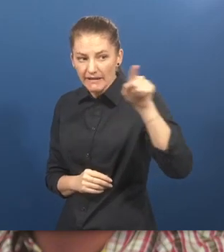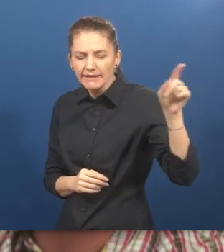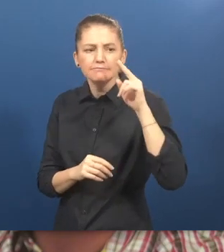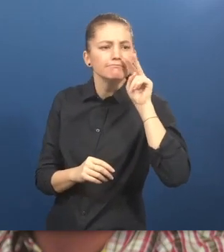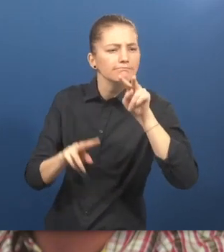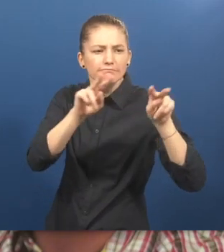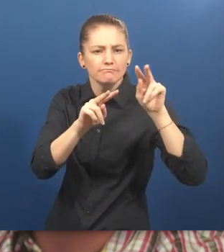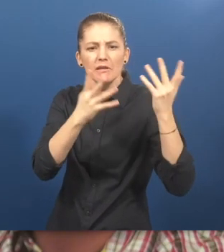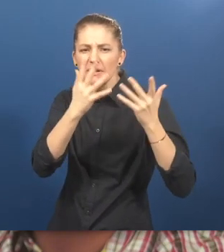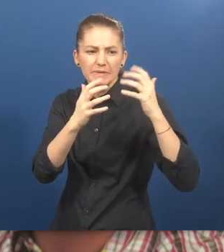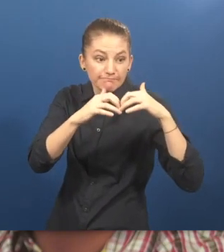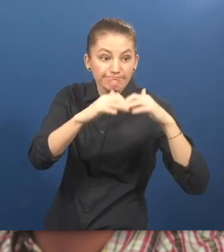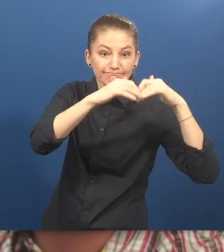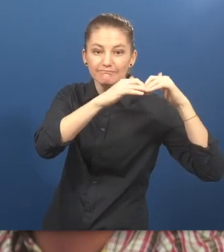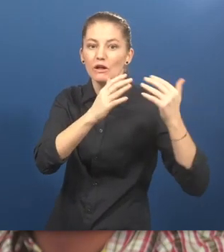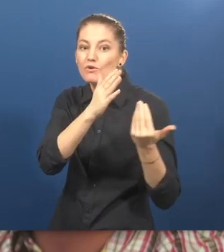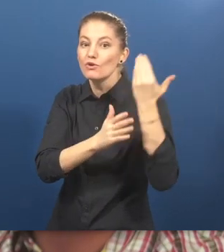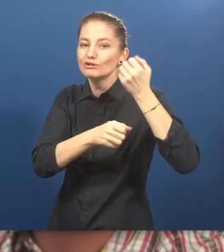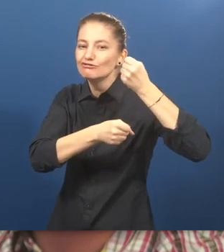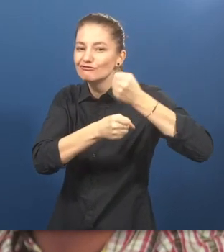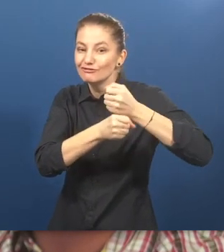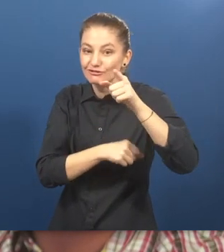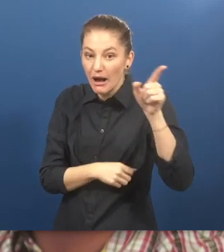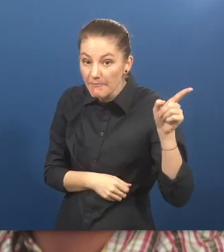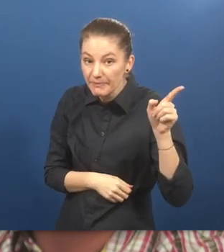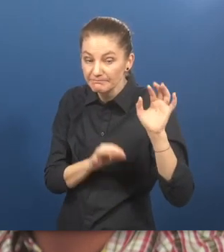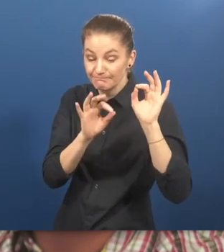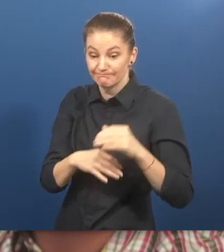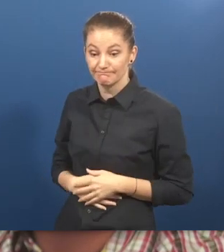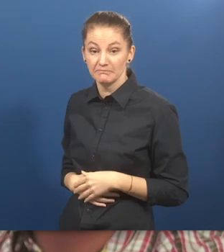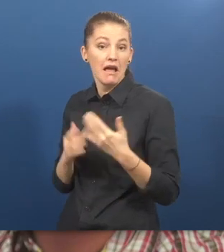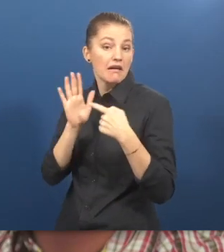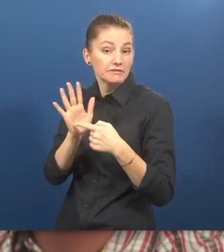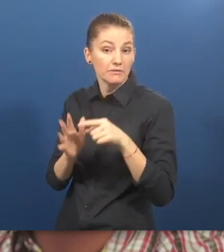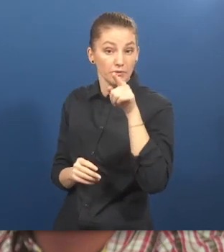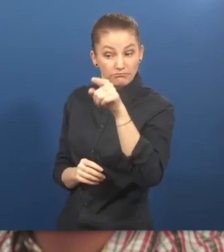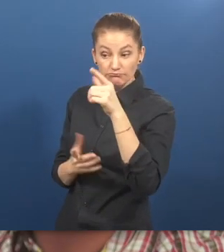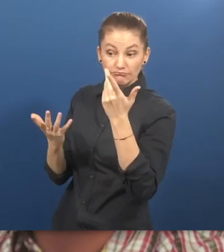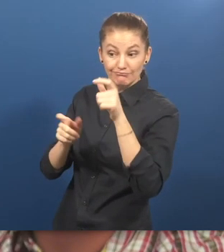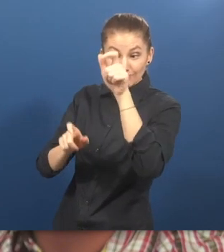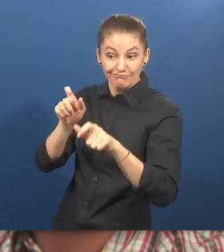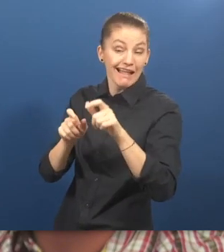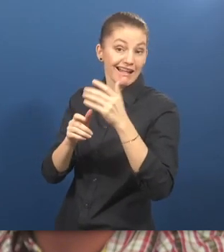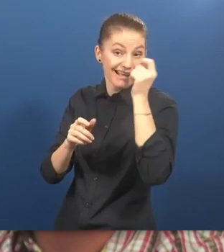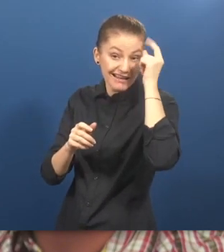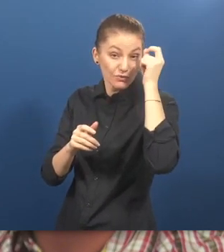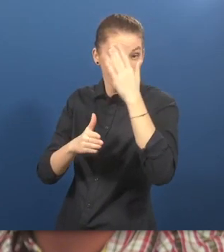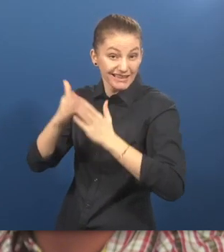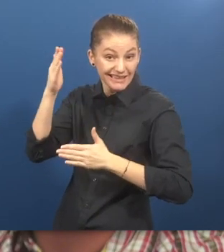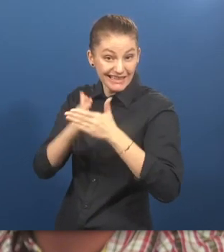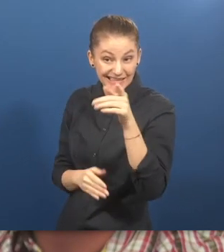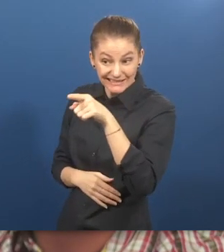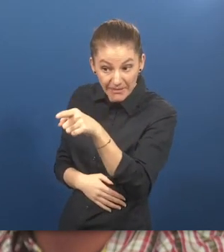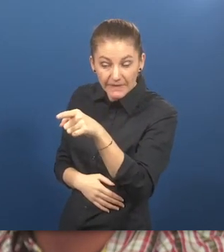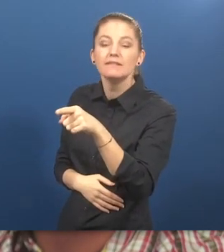is that we create and design the jobs first in the companies. If you have an